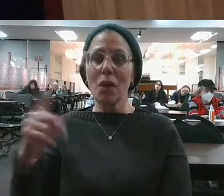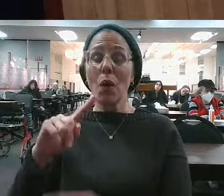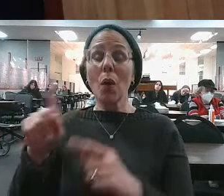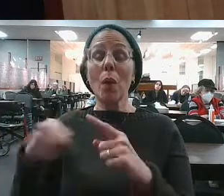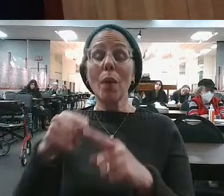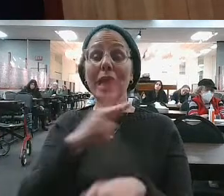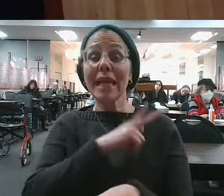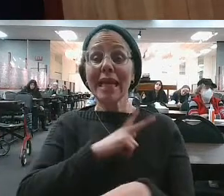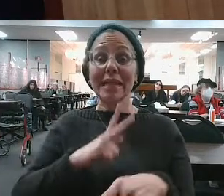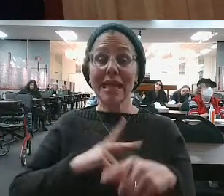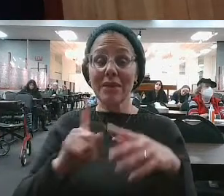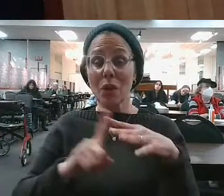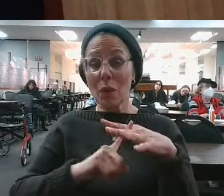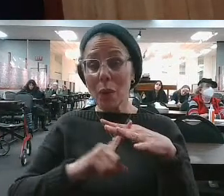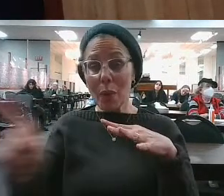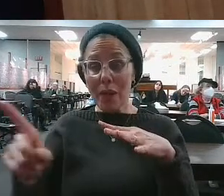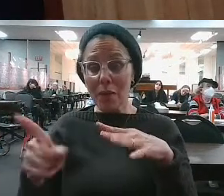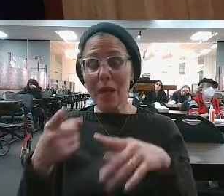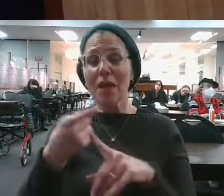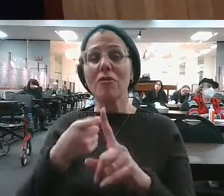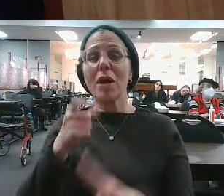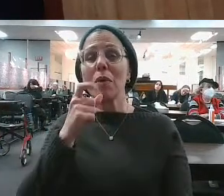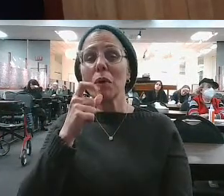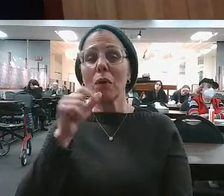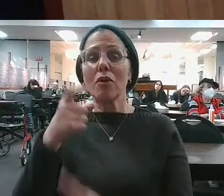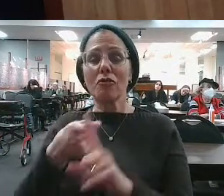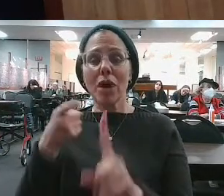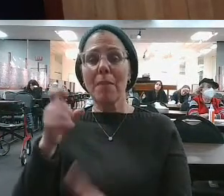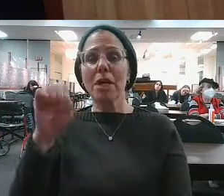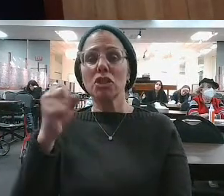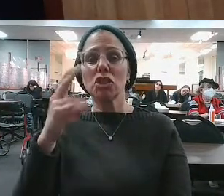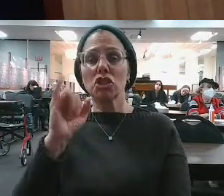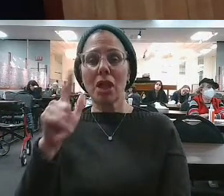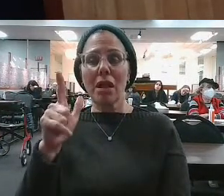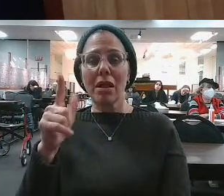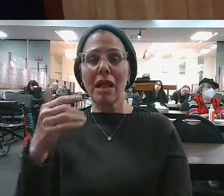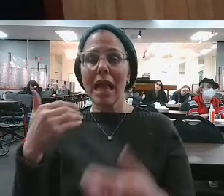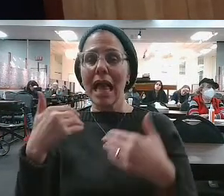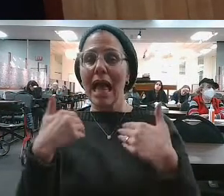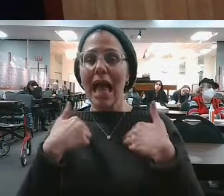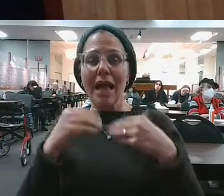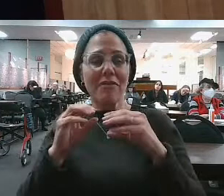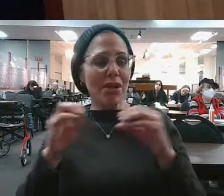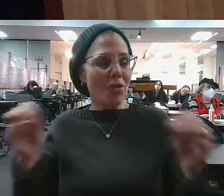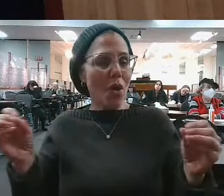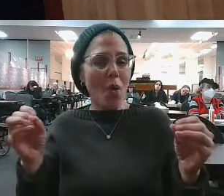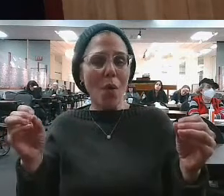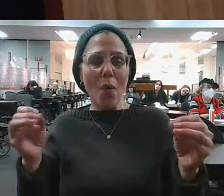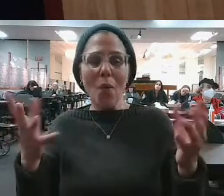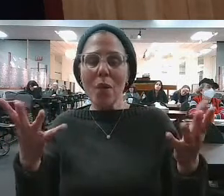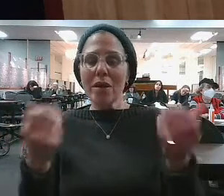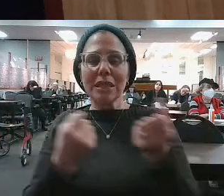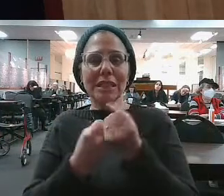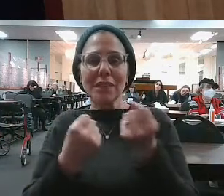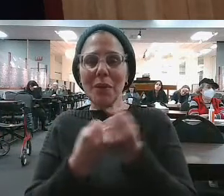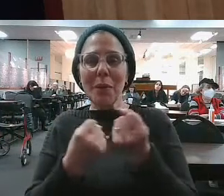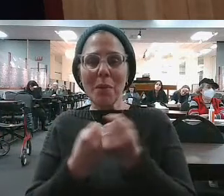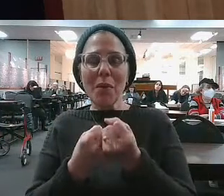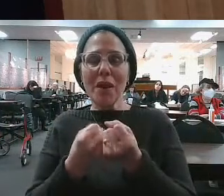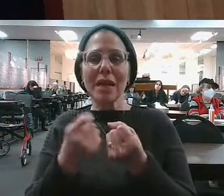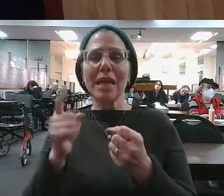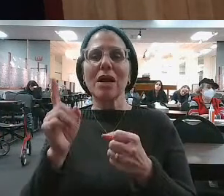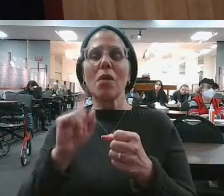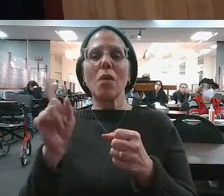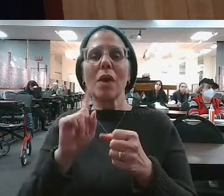David ha-melech, when he runs away from shol, he runs away in the middle of the night. He has no weaponry, no supplies. Where